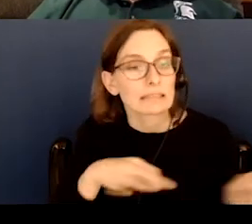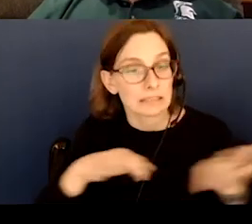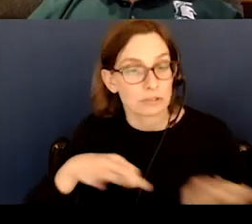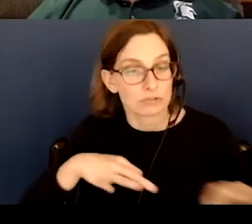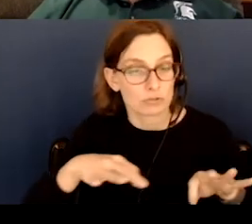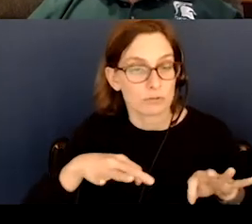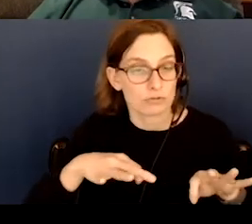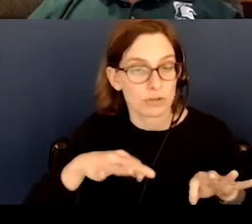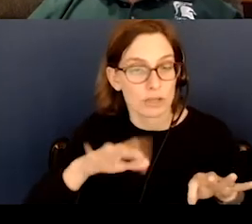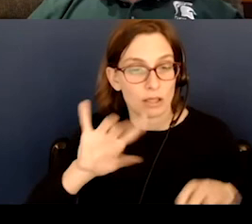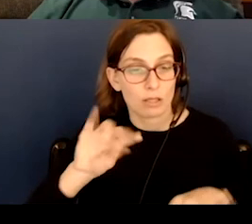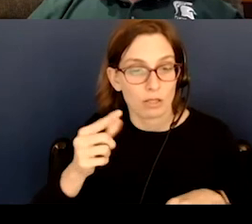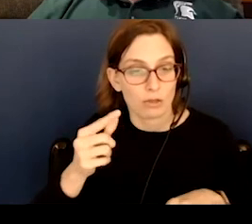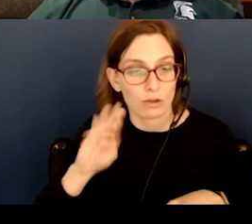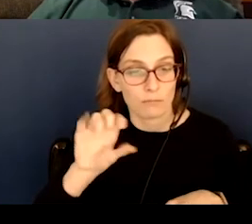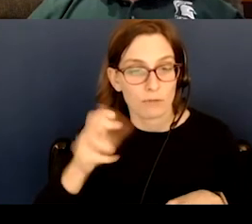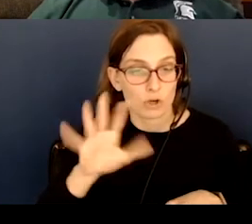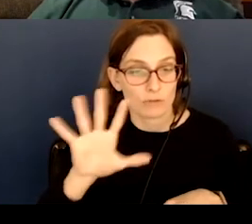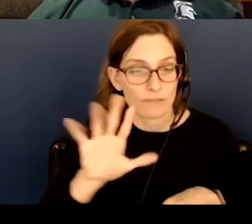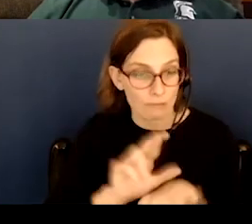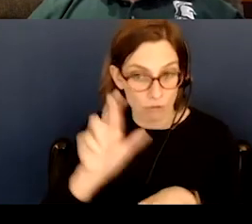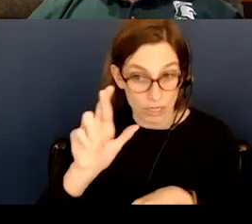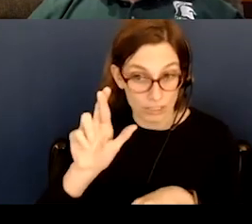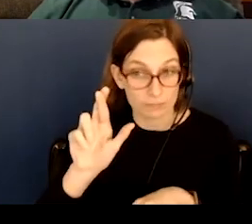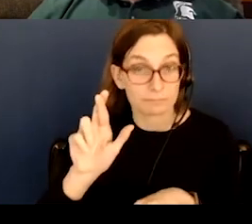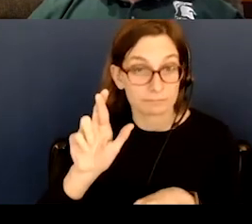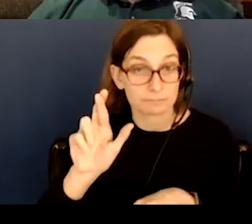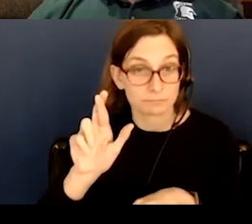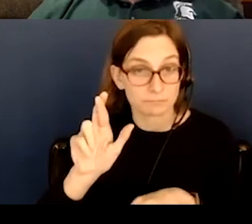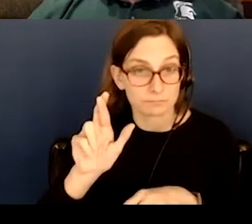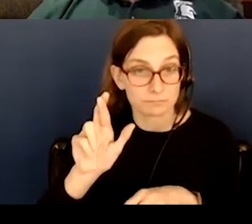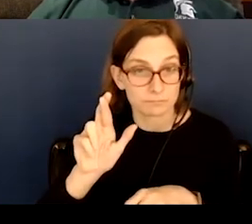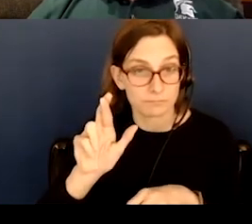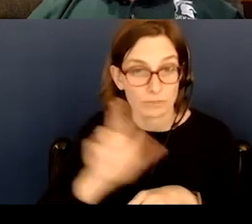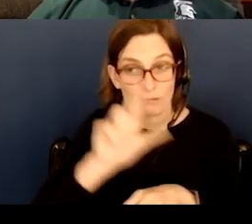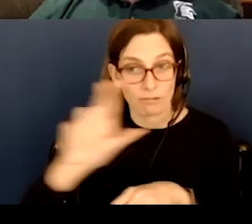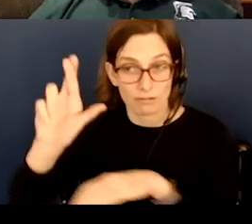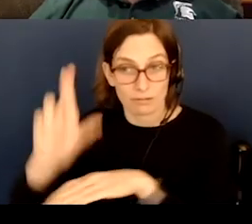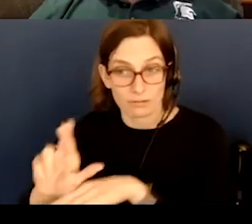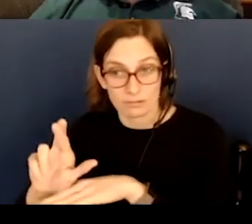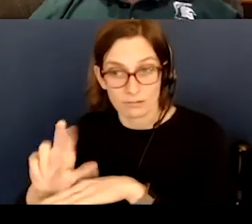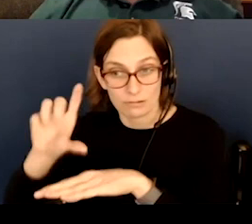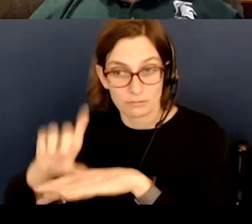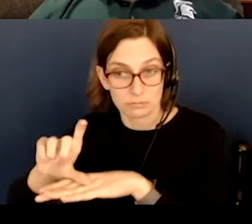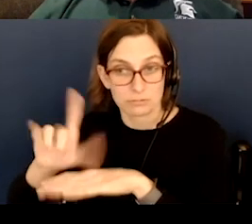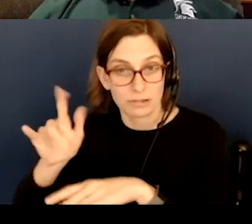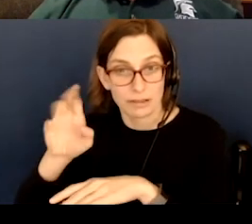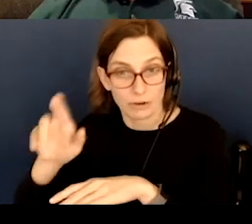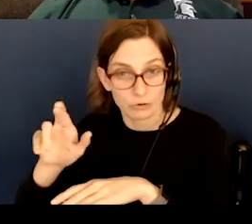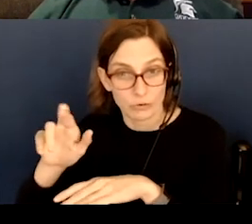the long March five rocket and the module with the lander and the descender here.